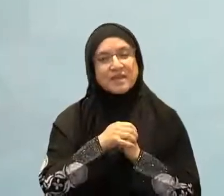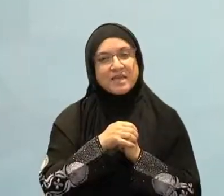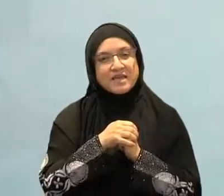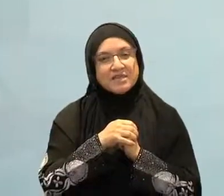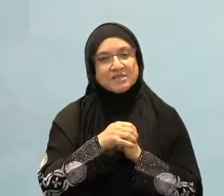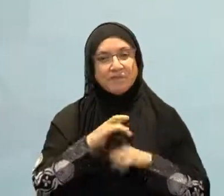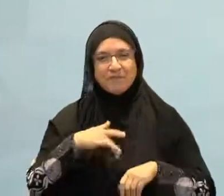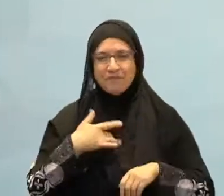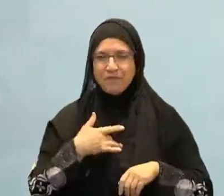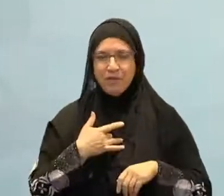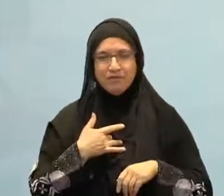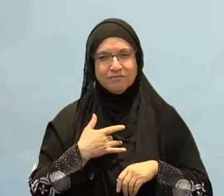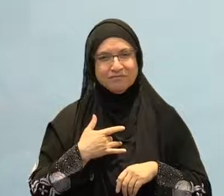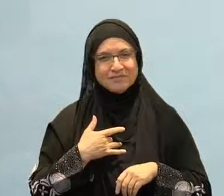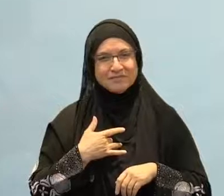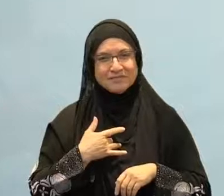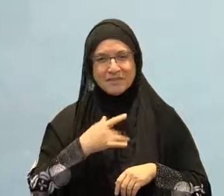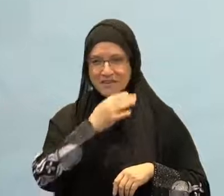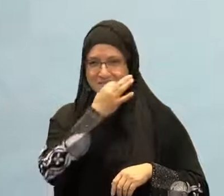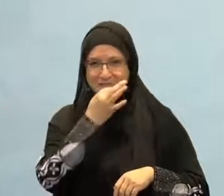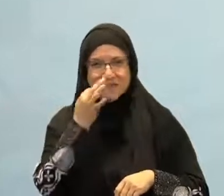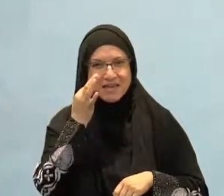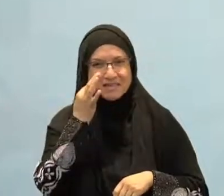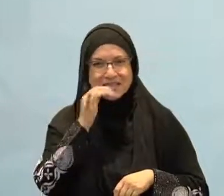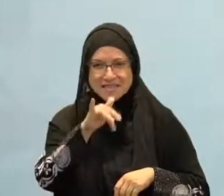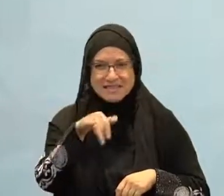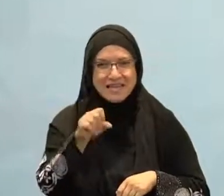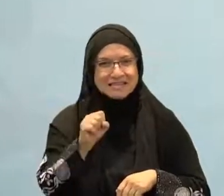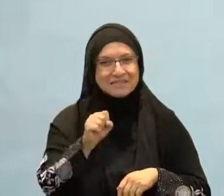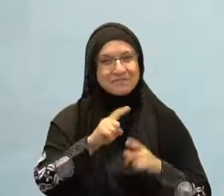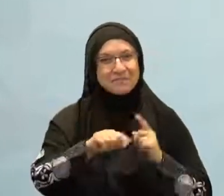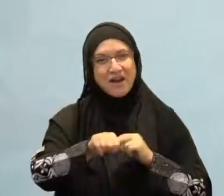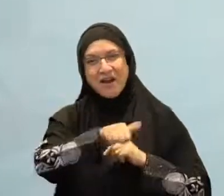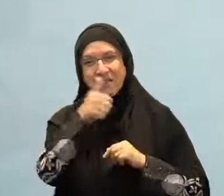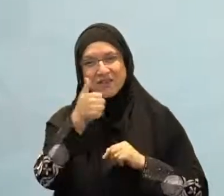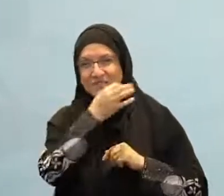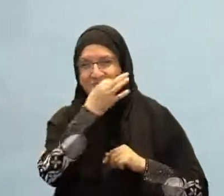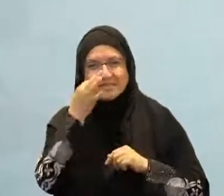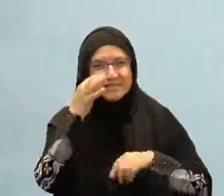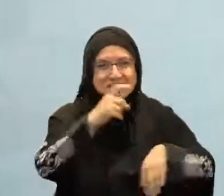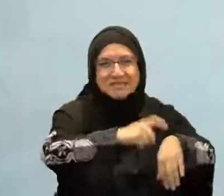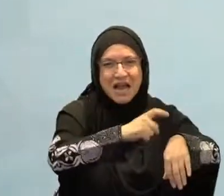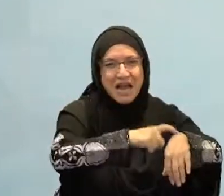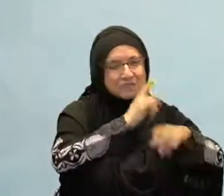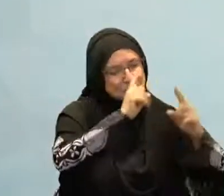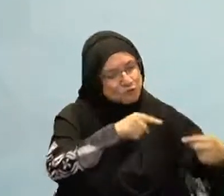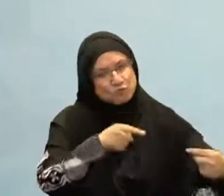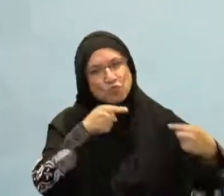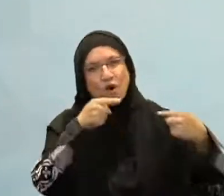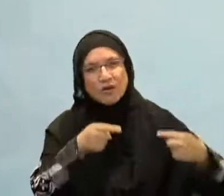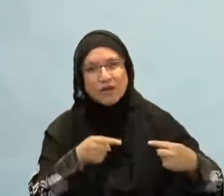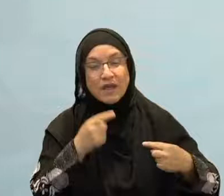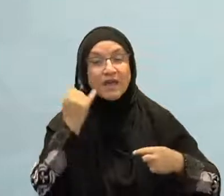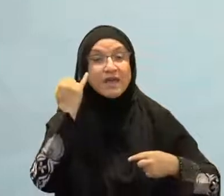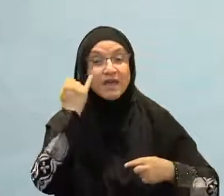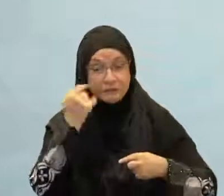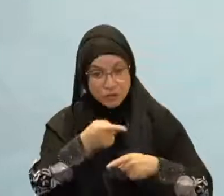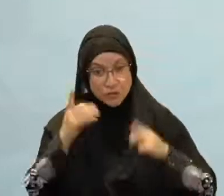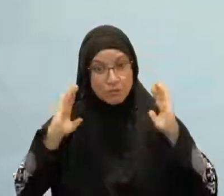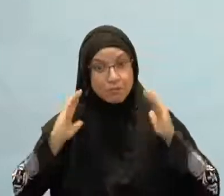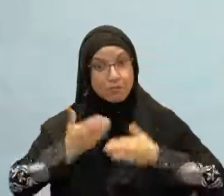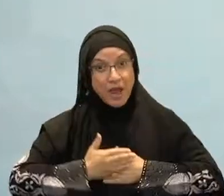do a lot of those other things throughout the year, in many ways, people sort of relegate this practice to this